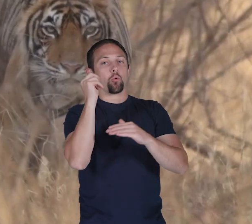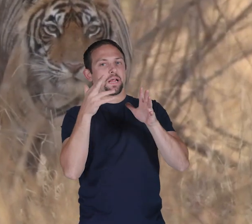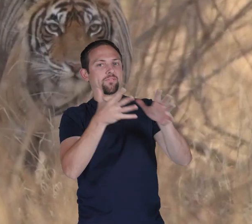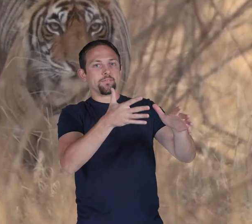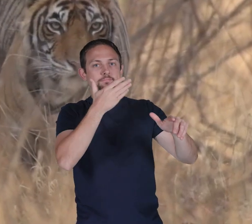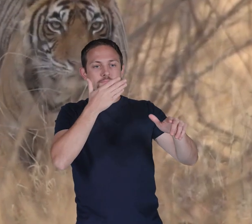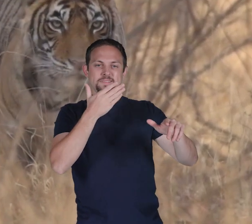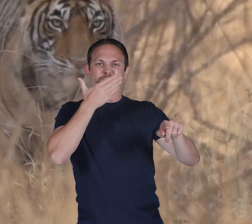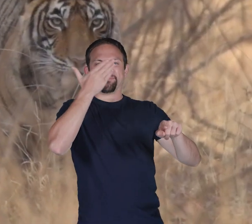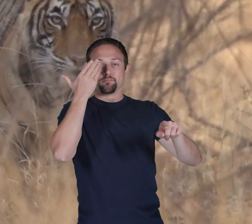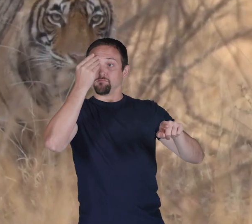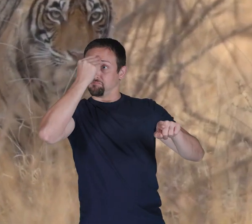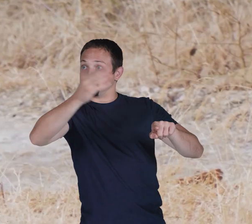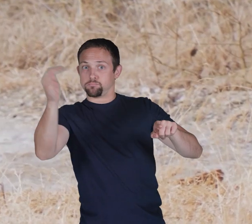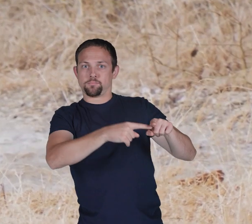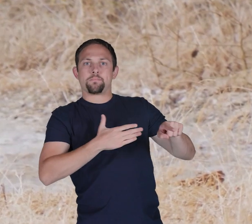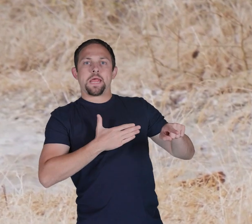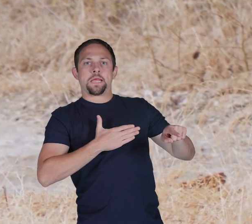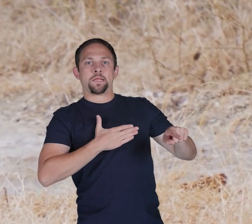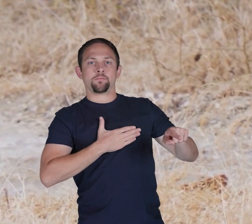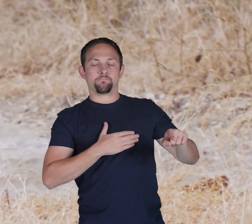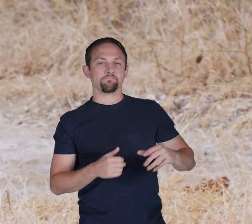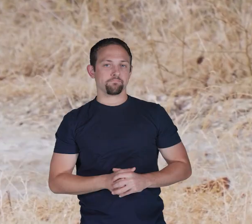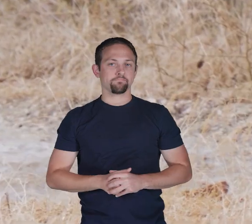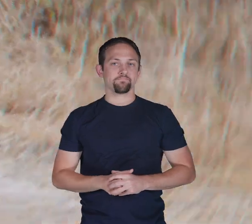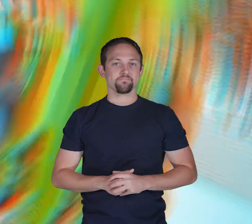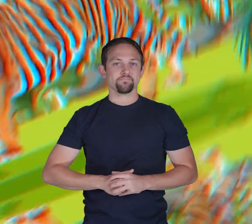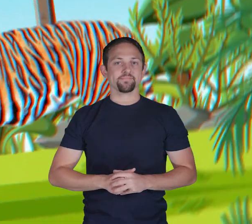scent signals to let others know, this is my turf.